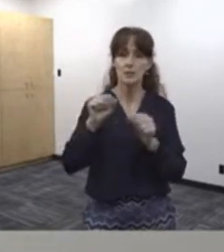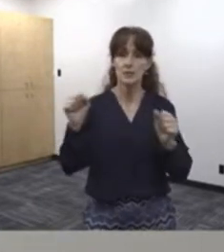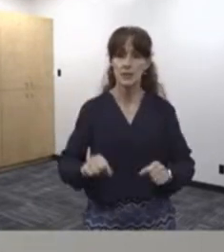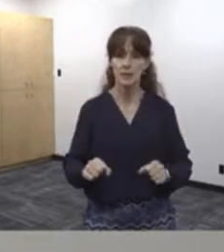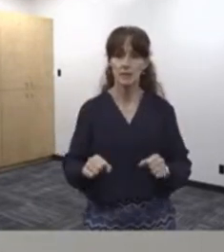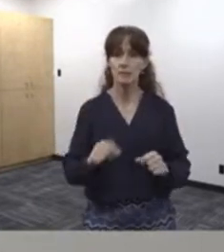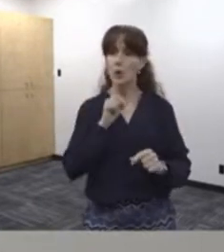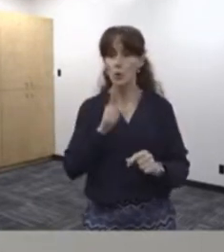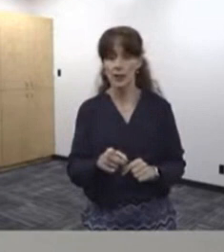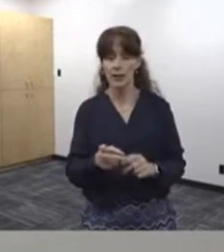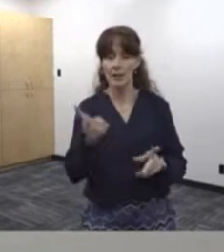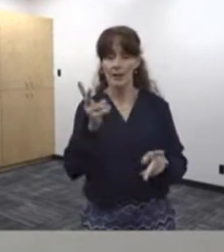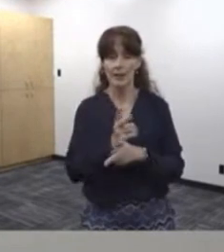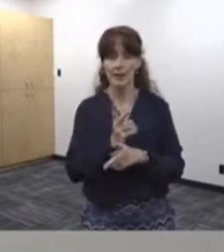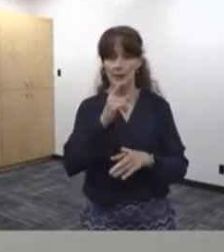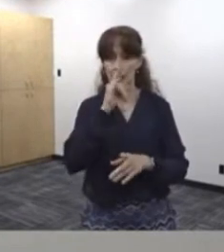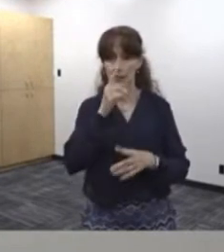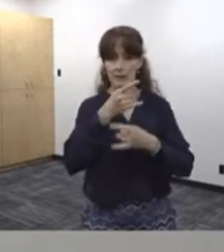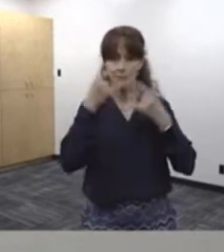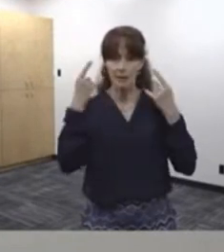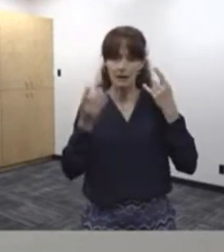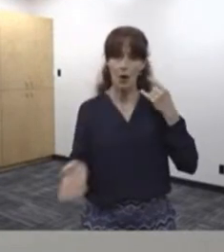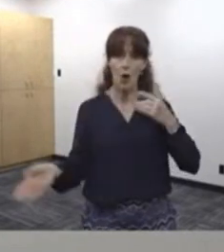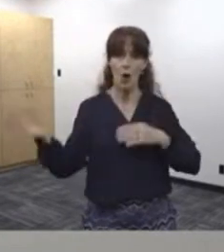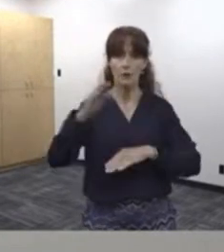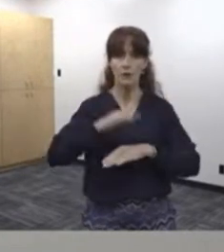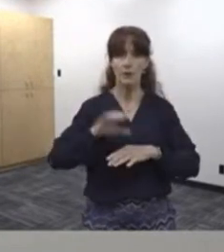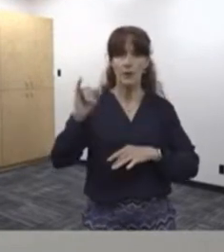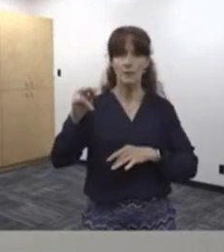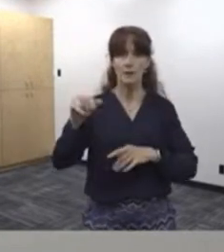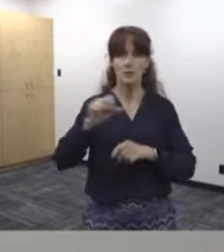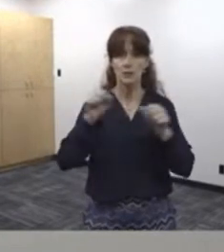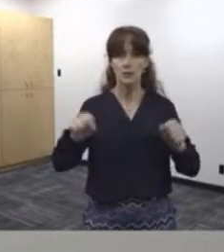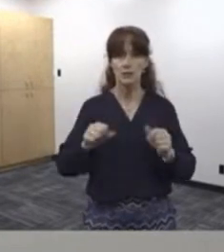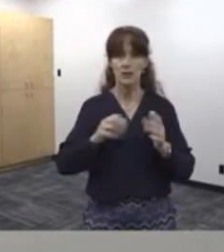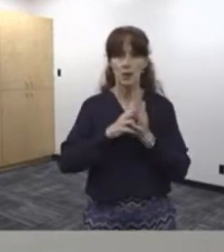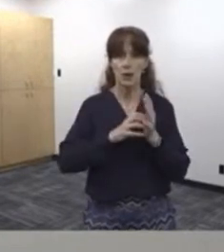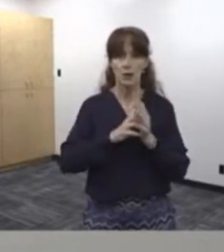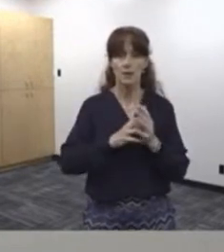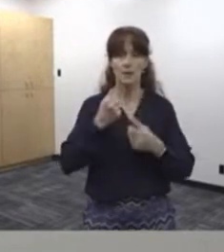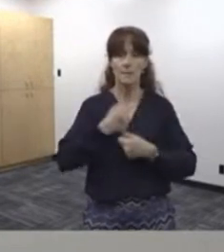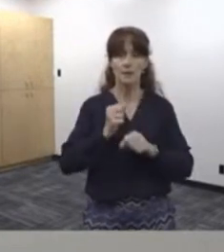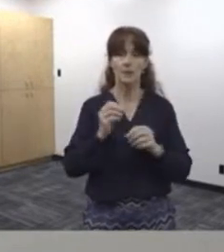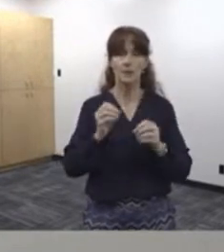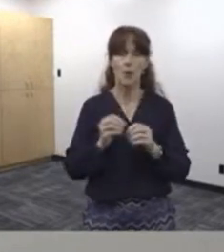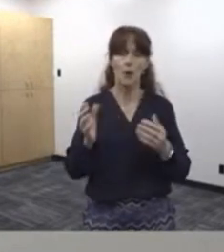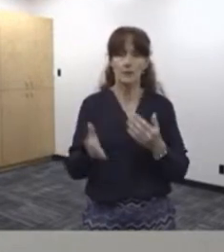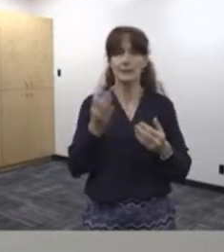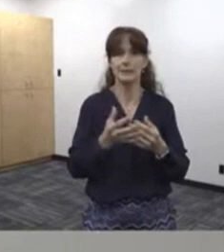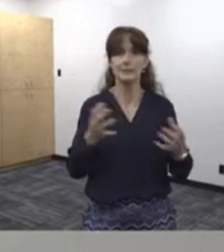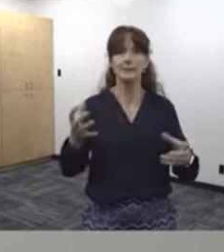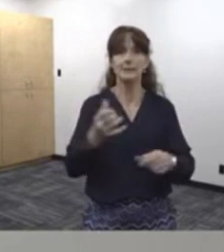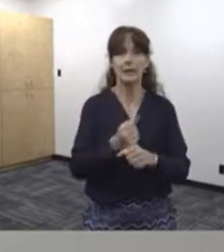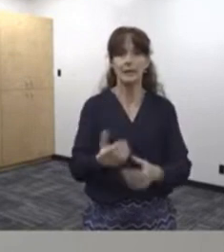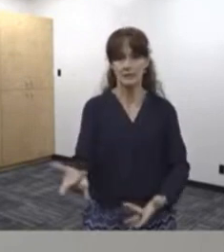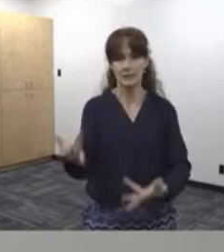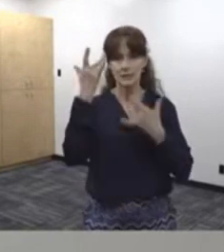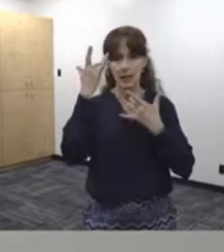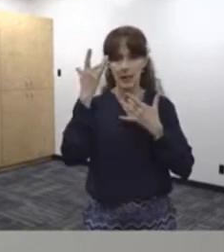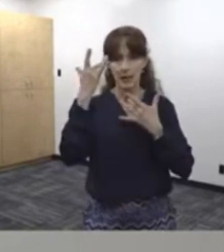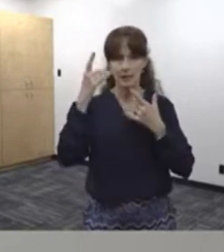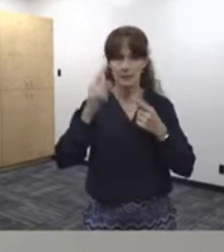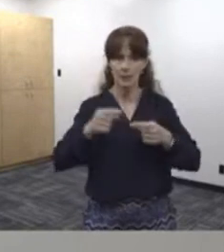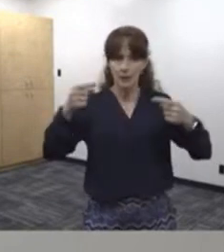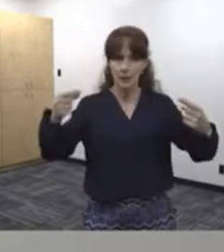So essentially, by keeping kids with masks all day long, their immune system gets weakened, which actually makes them more susceptible to getting sick, which is